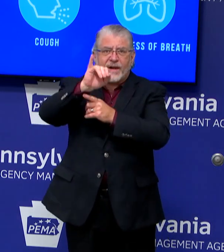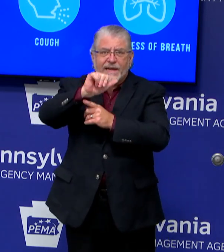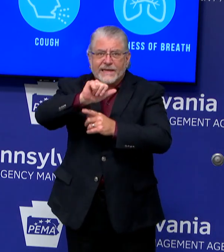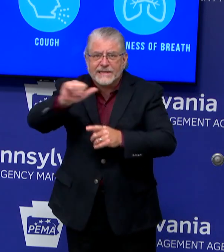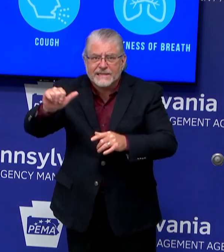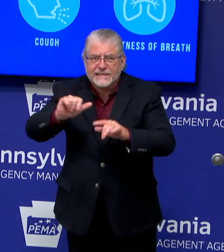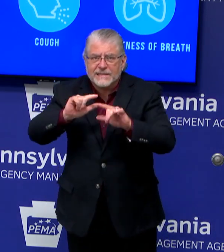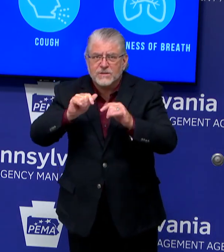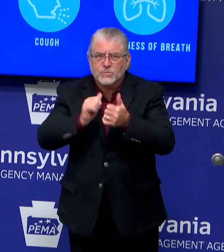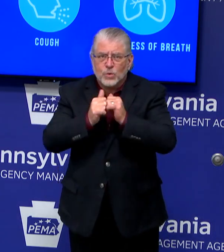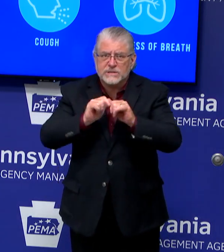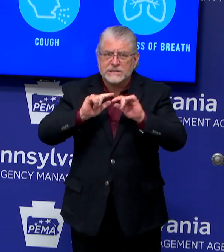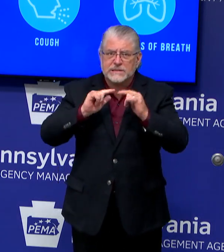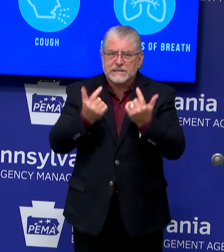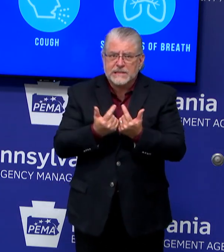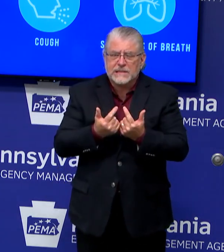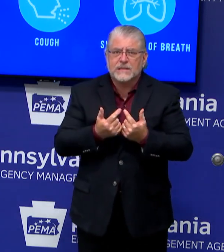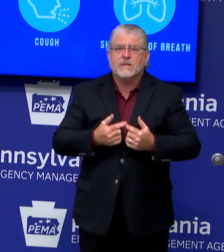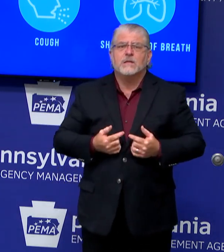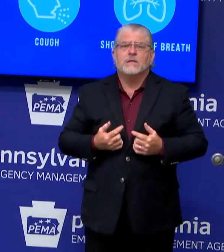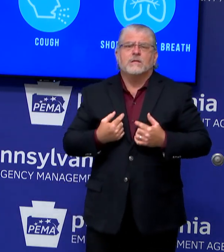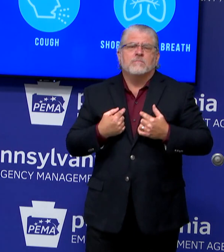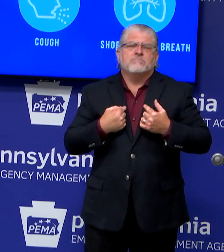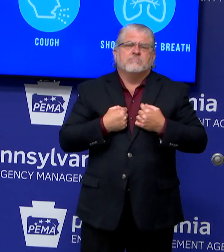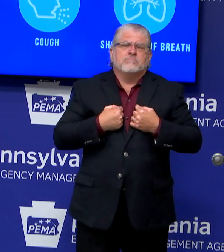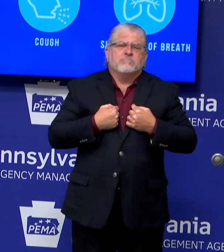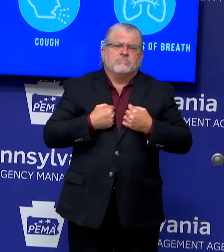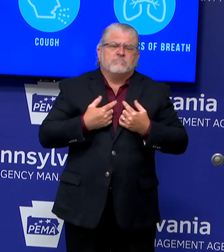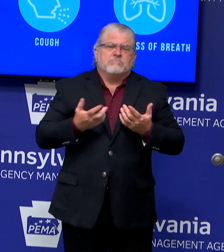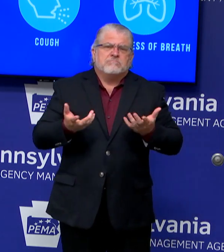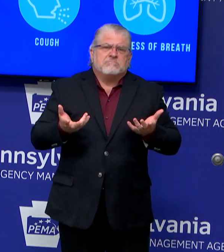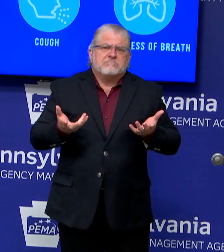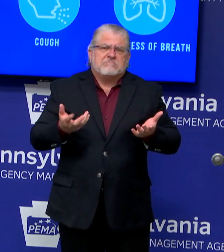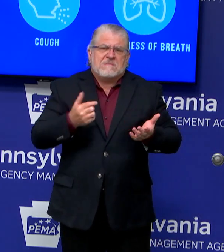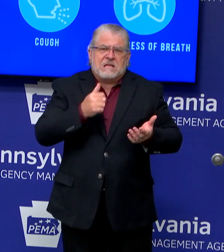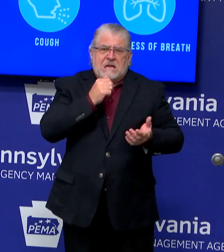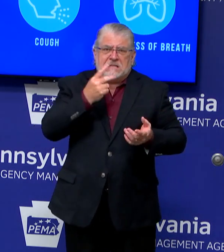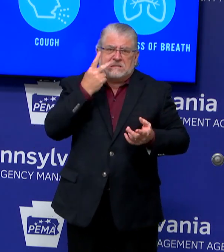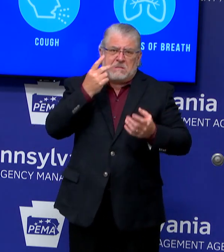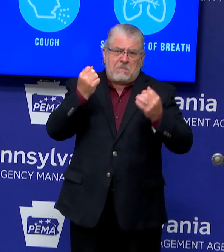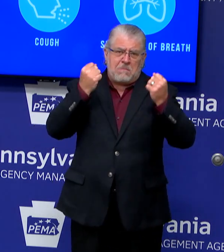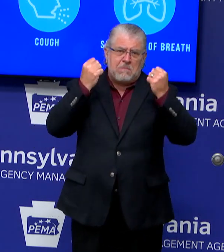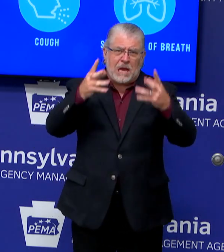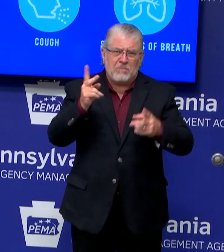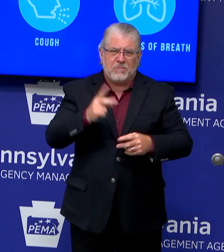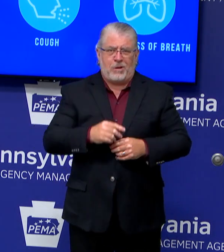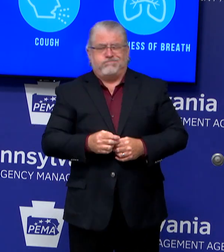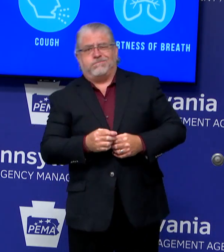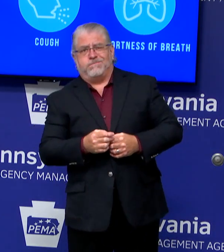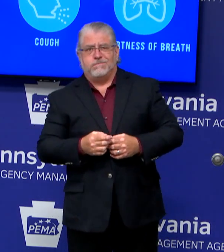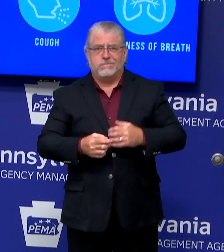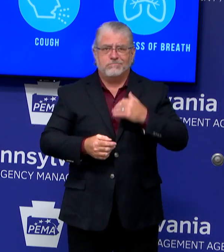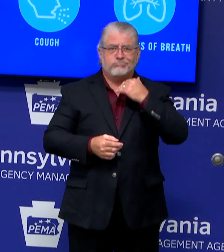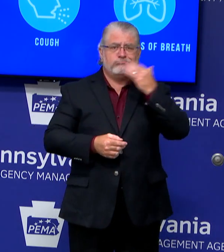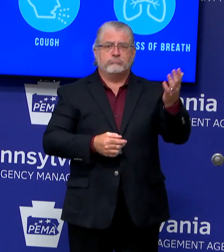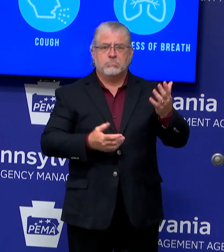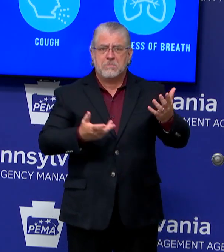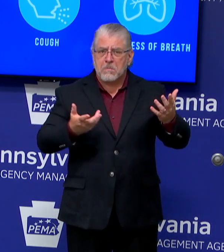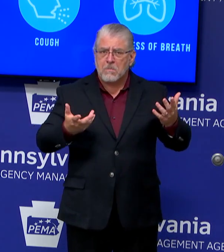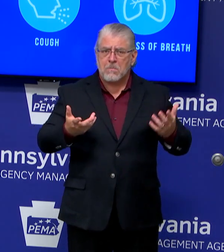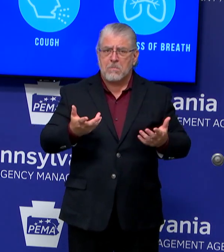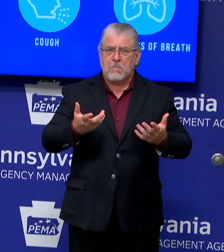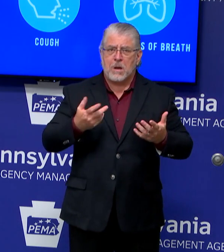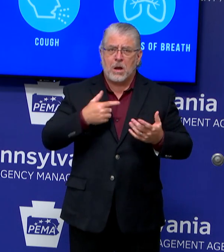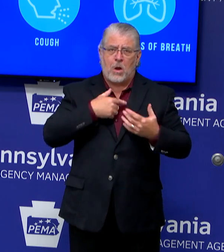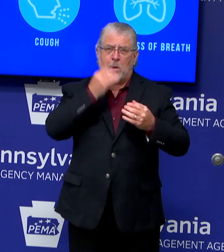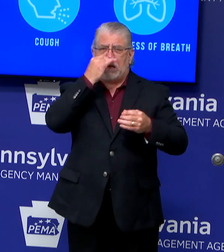So I haven't really come across many people say that, you know, I really don't want to keep my patrons safe or my employees